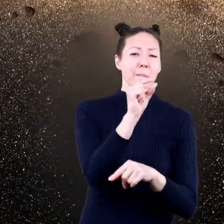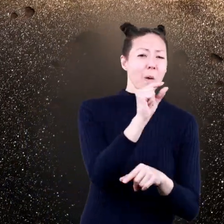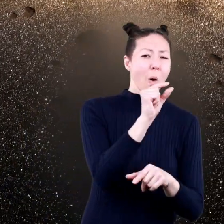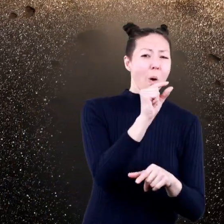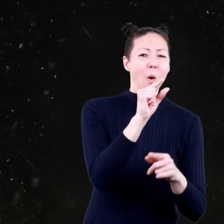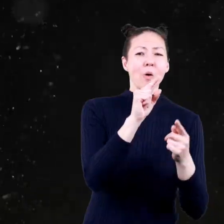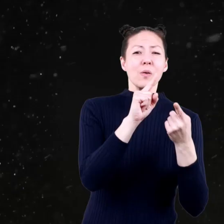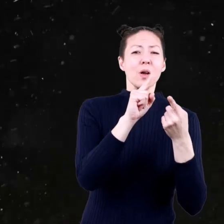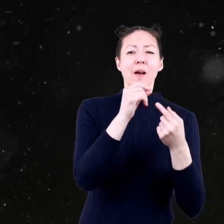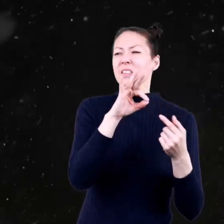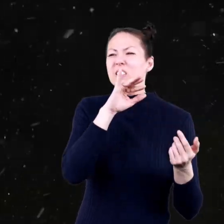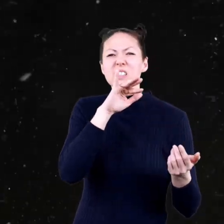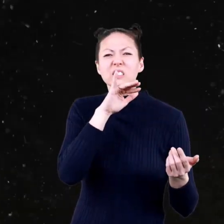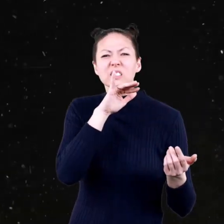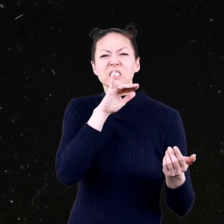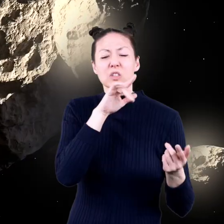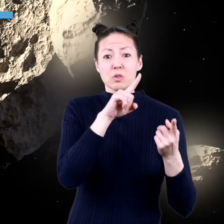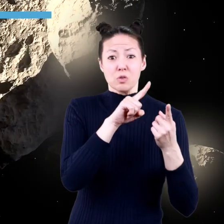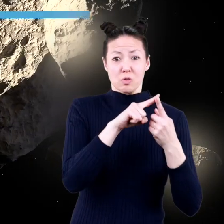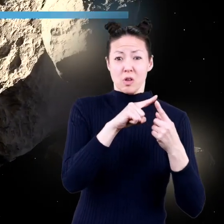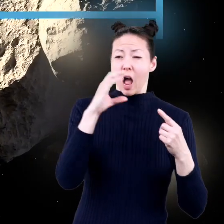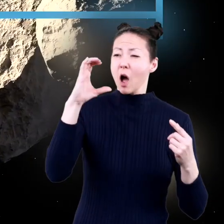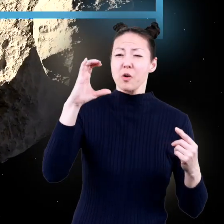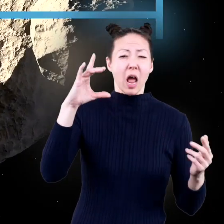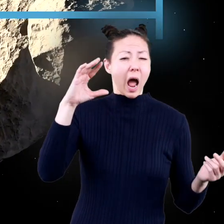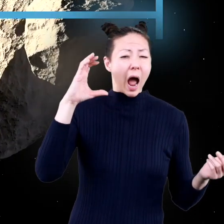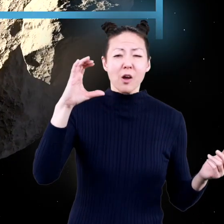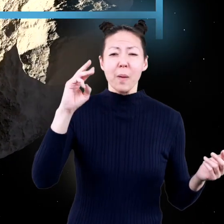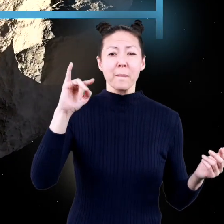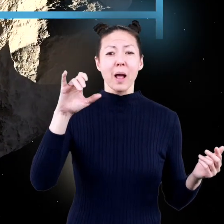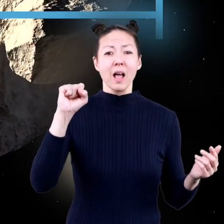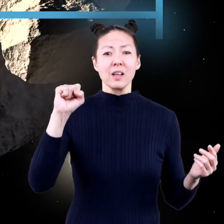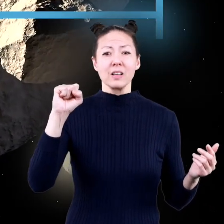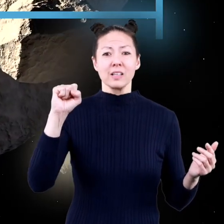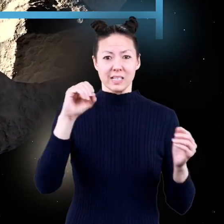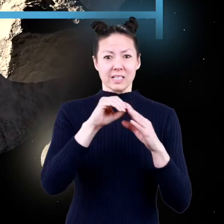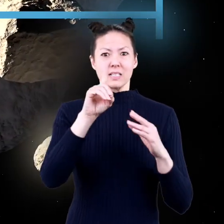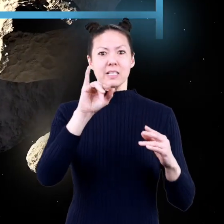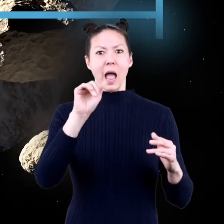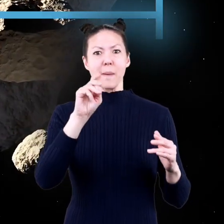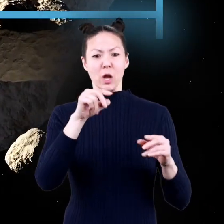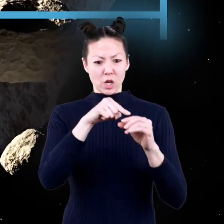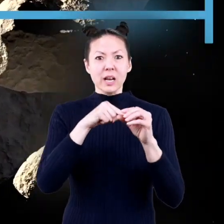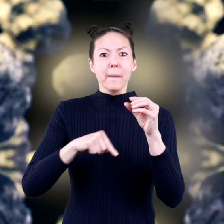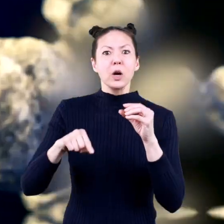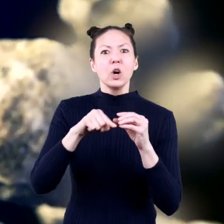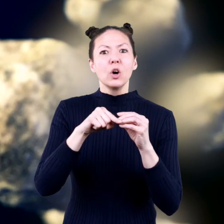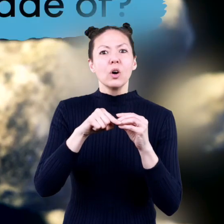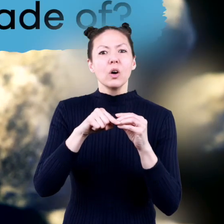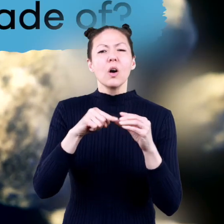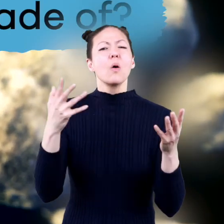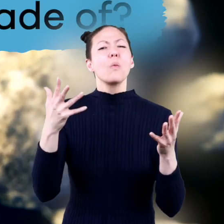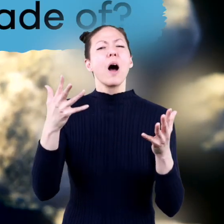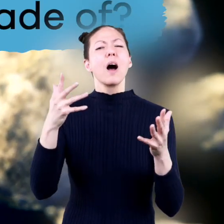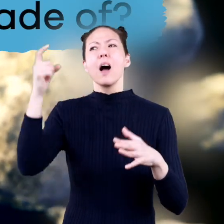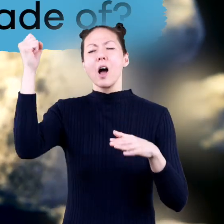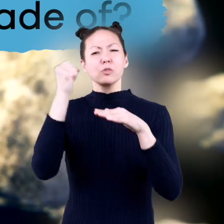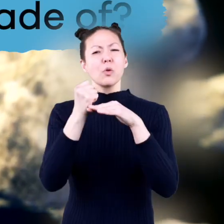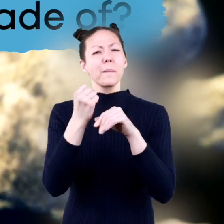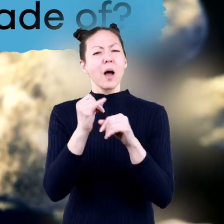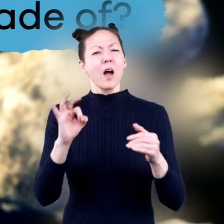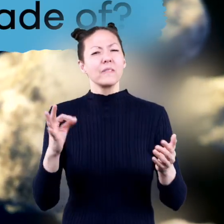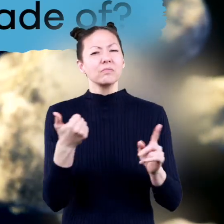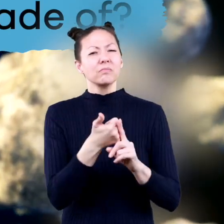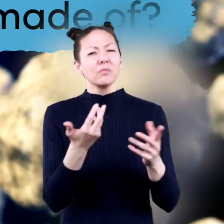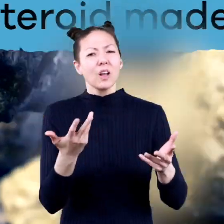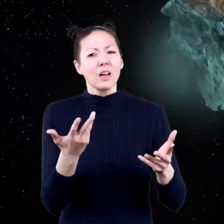size from a tiny piece of dust to hundreds of miles in diameter. What is an asteroid made